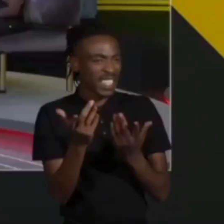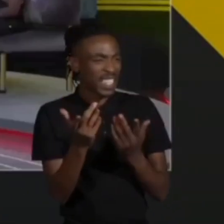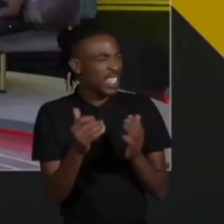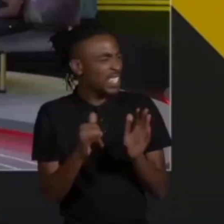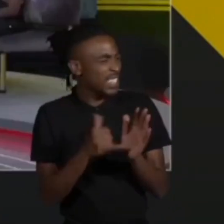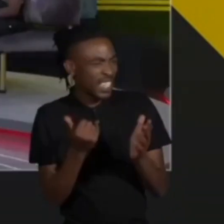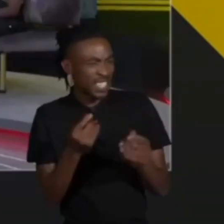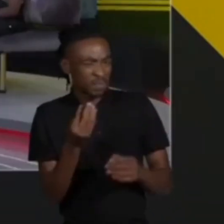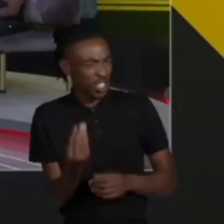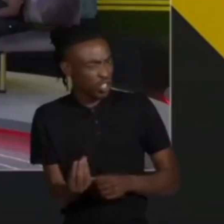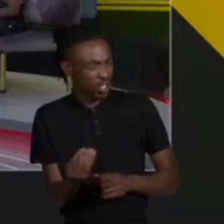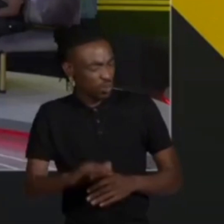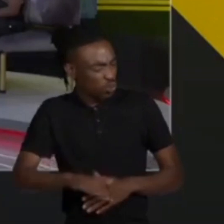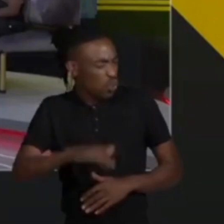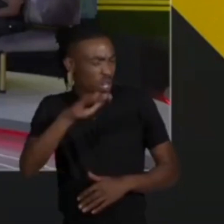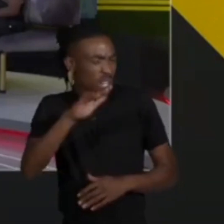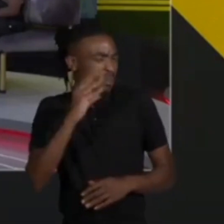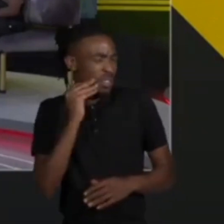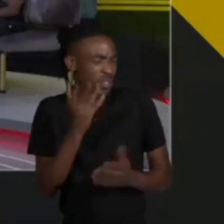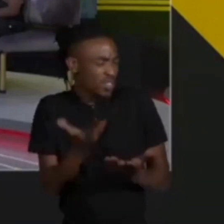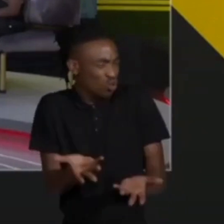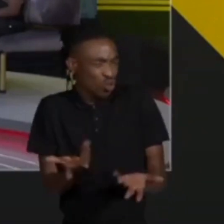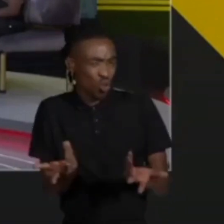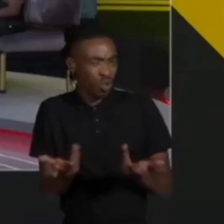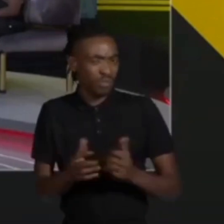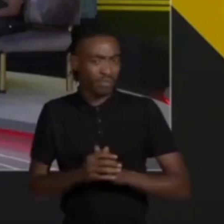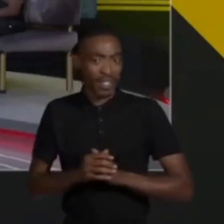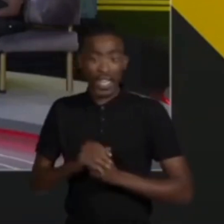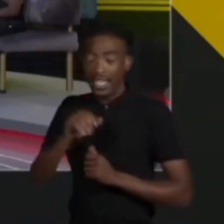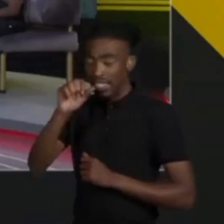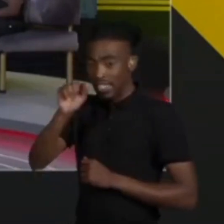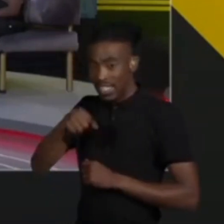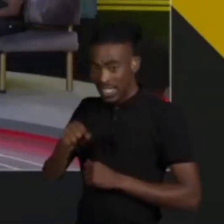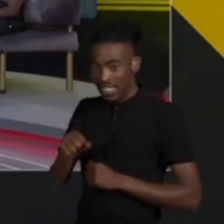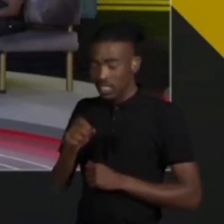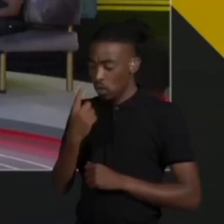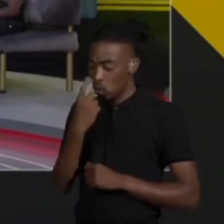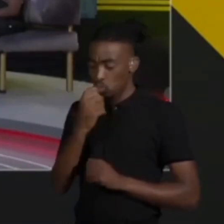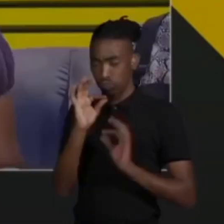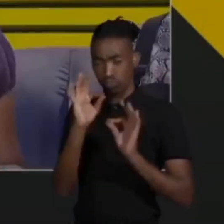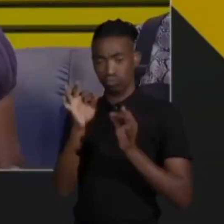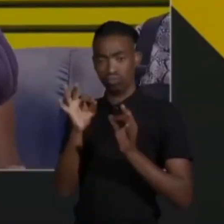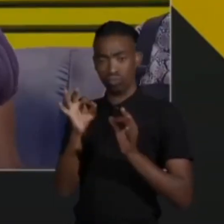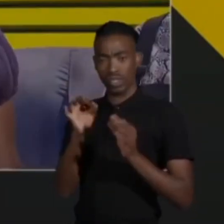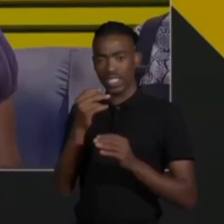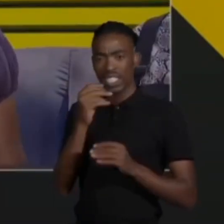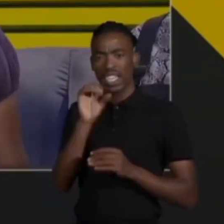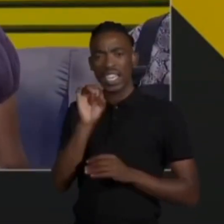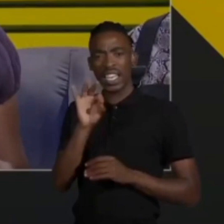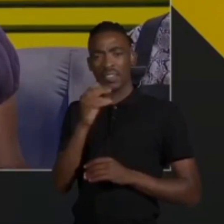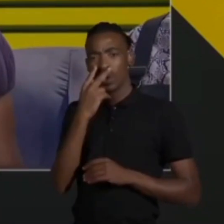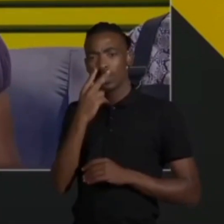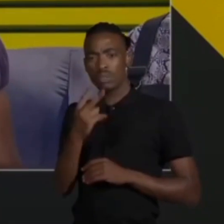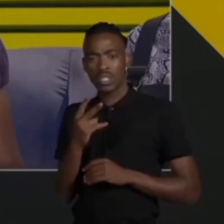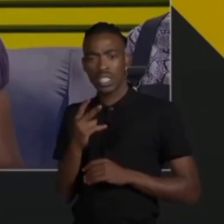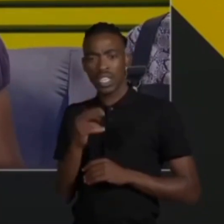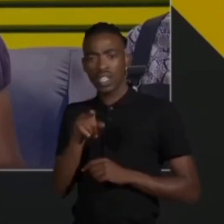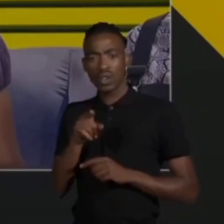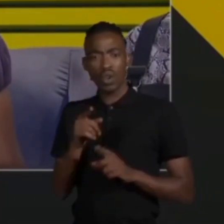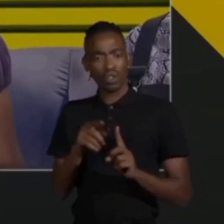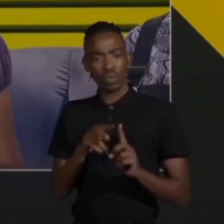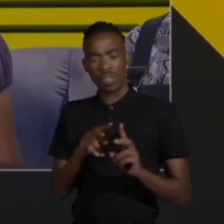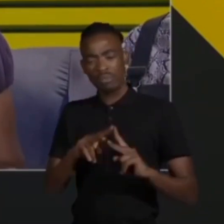a child and growing up that's that's a very good question because if we look at the definition of being rebellious is to stray from the crowd